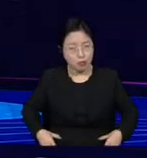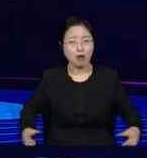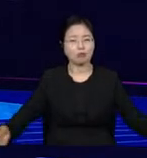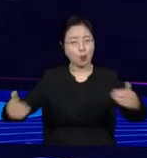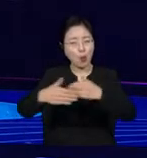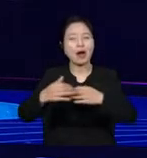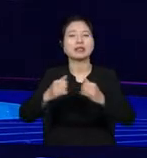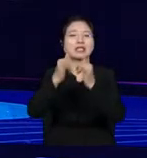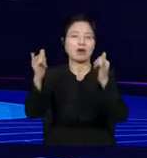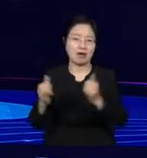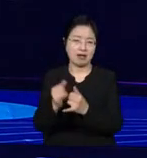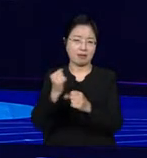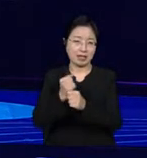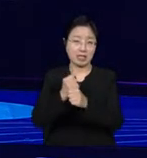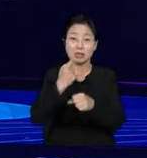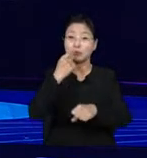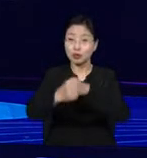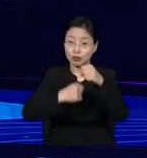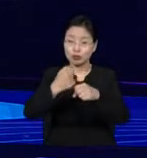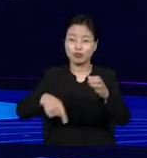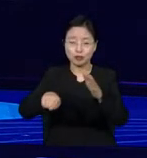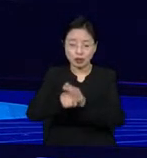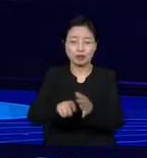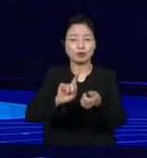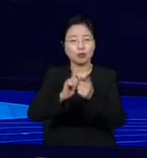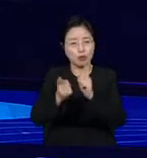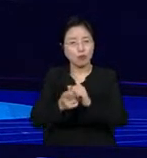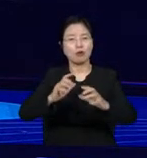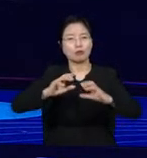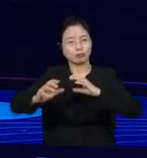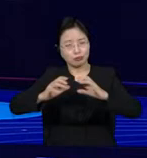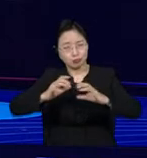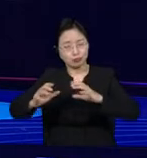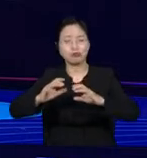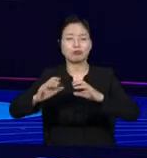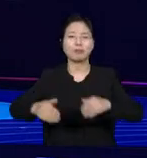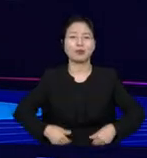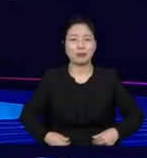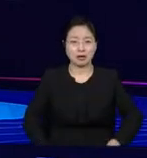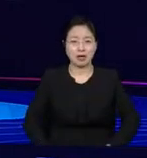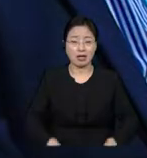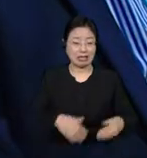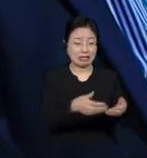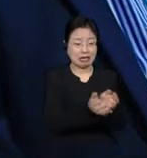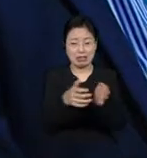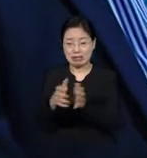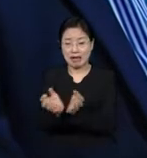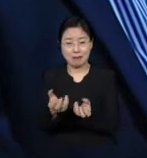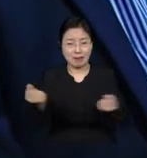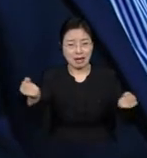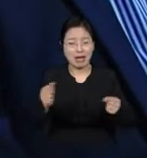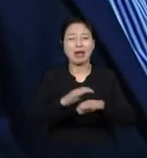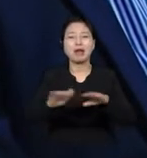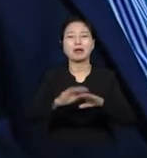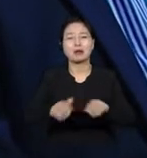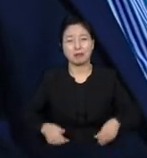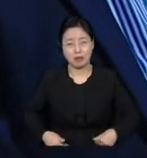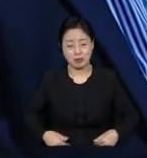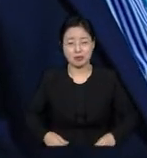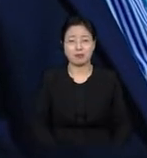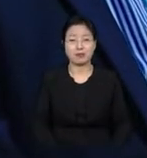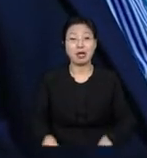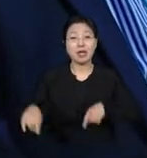counter the polarization that's created through, in part, the political process. Some politicians have learned